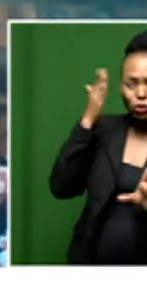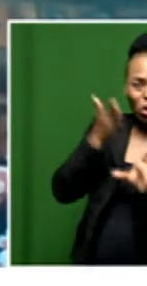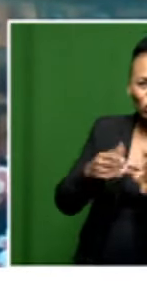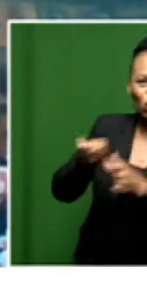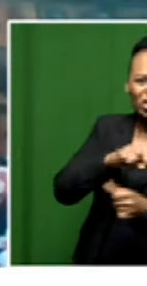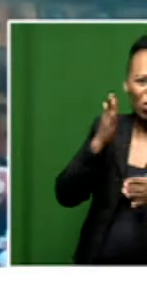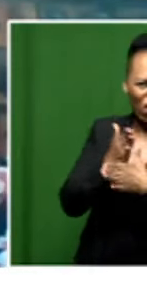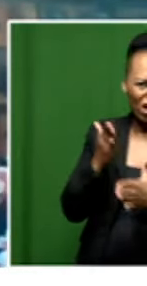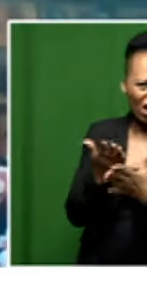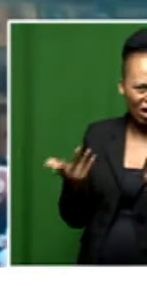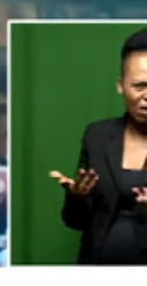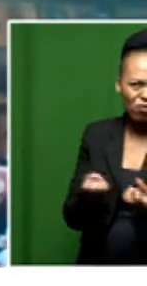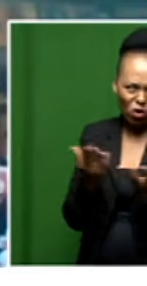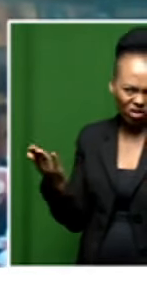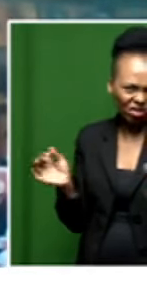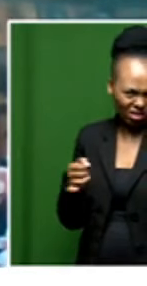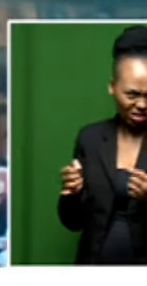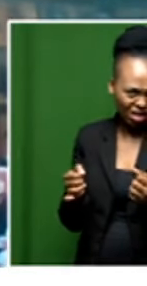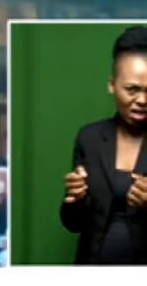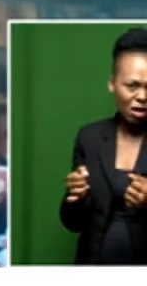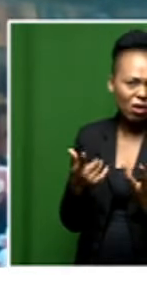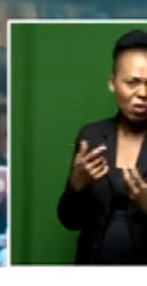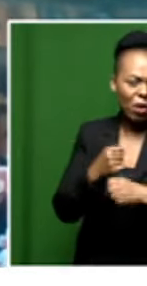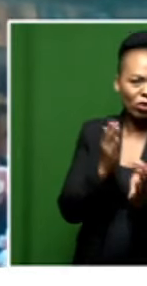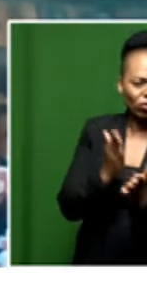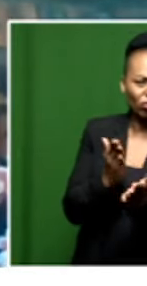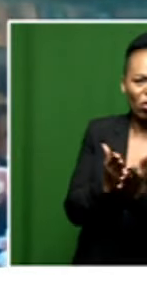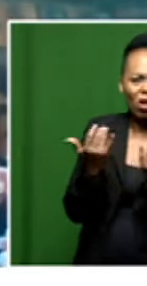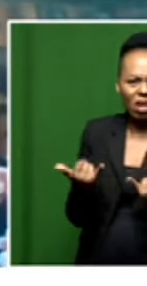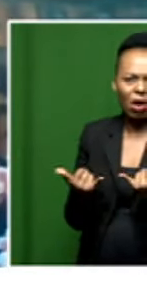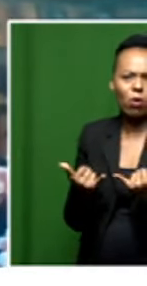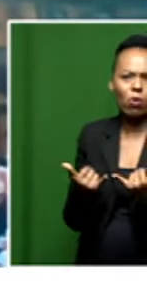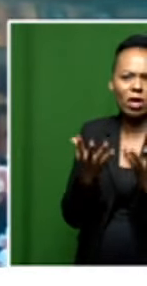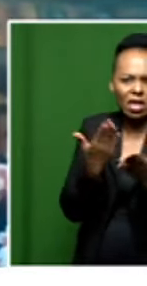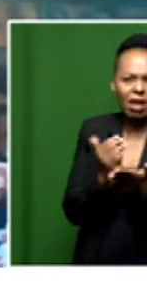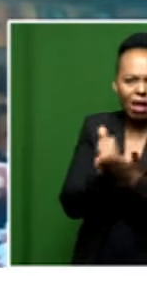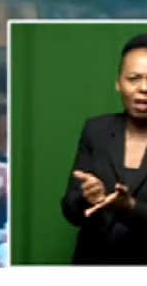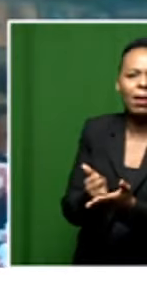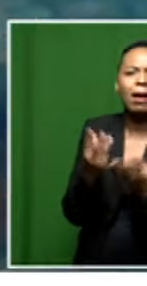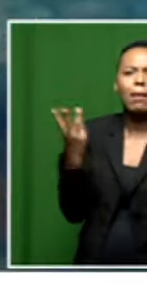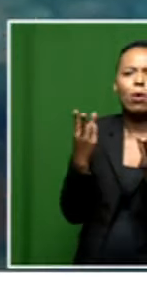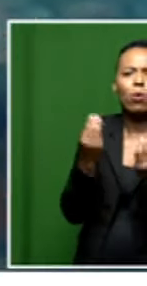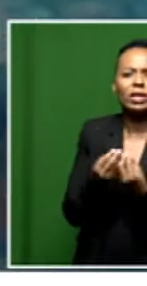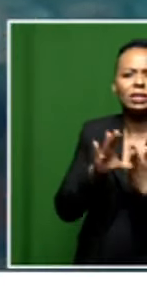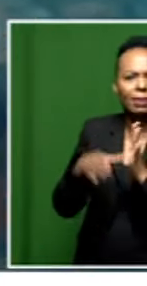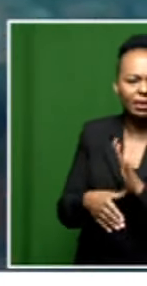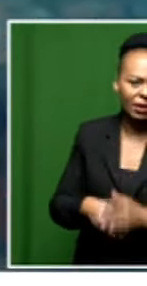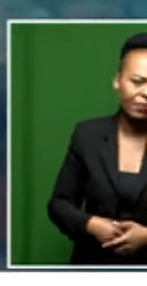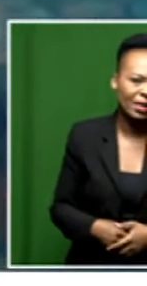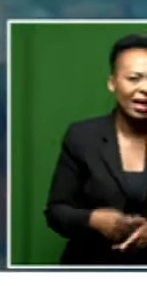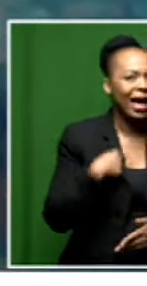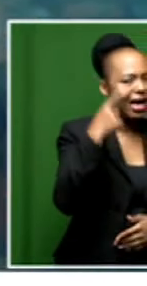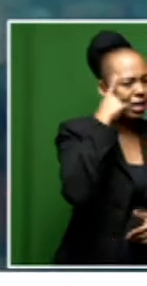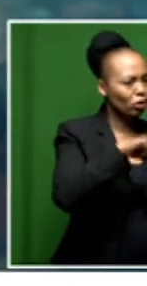capacitated enough to deal with the people or the persons living with disabilities? I think social workers that are in